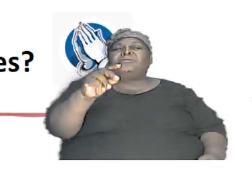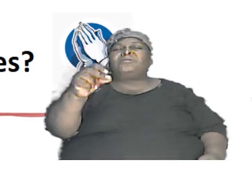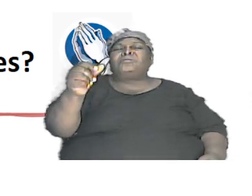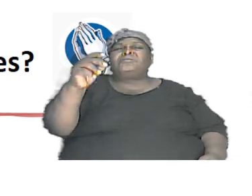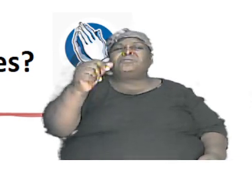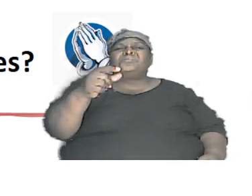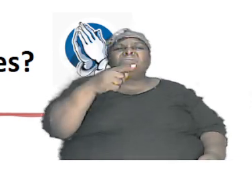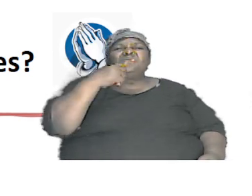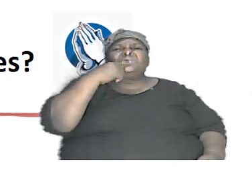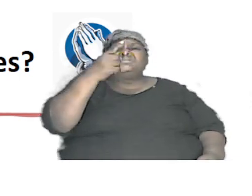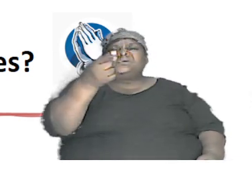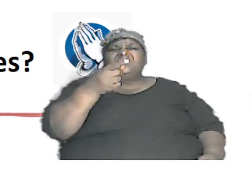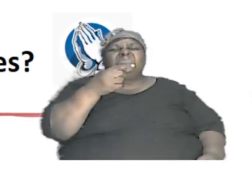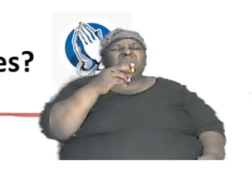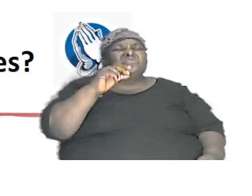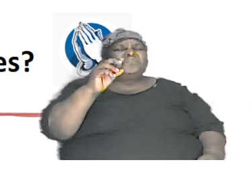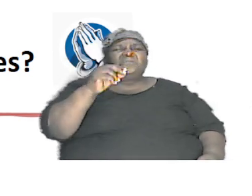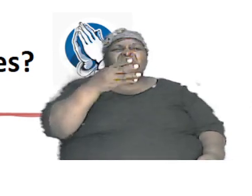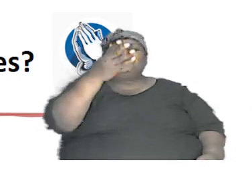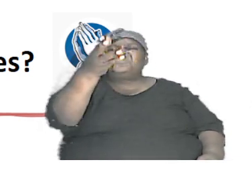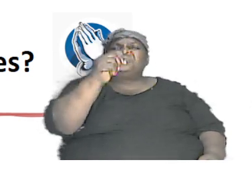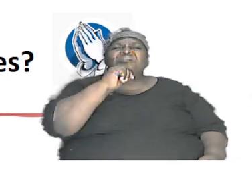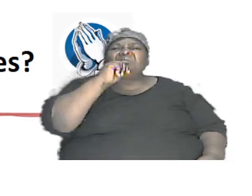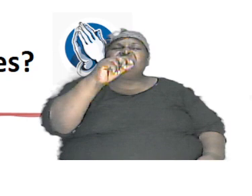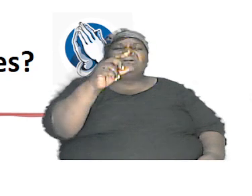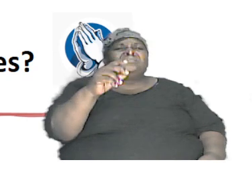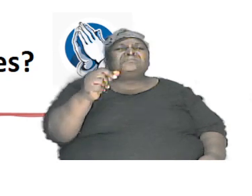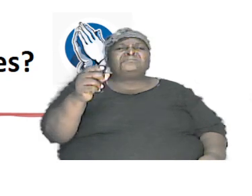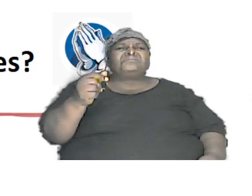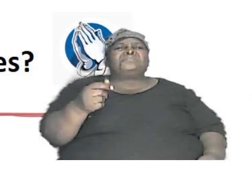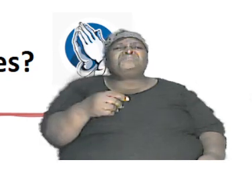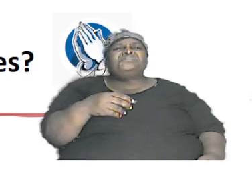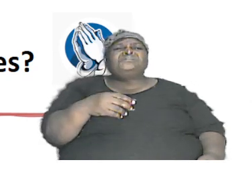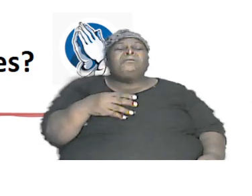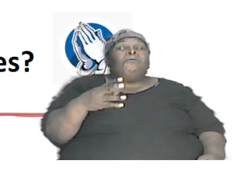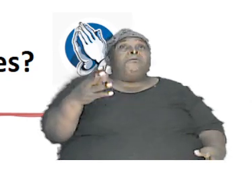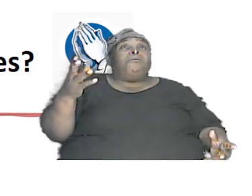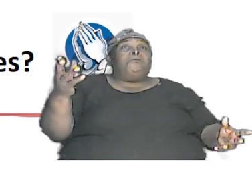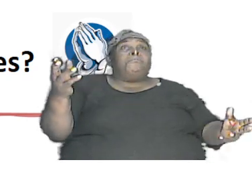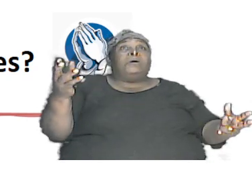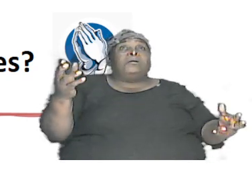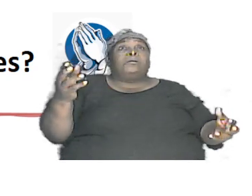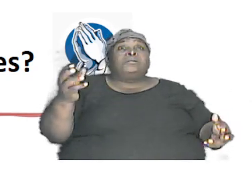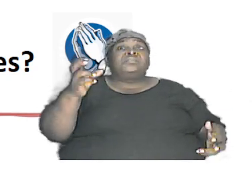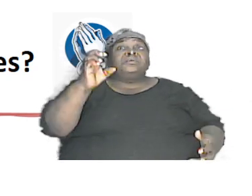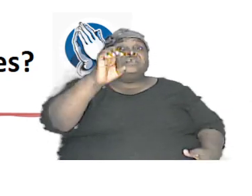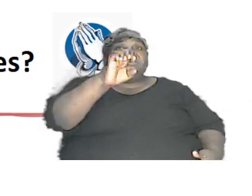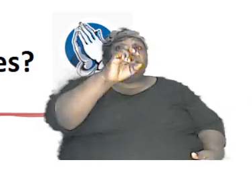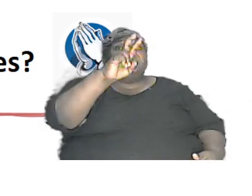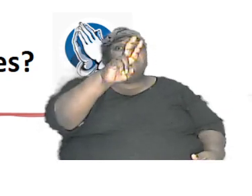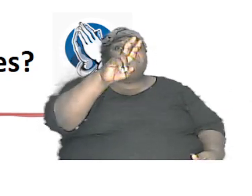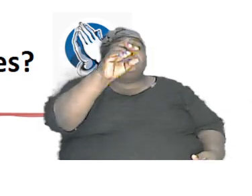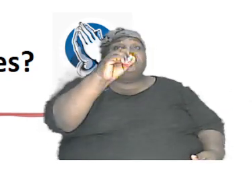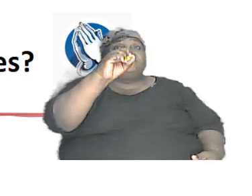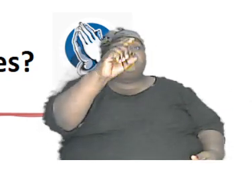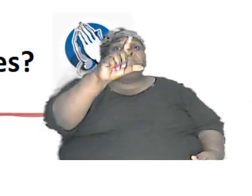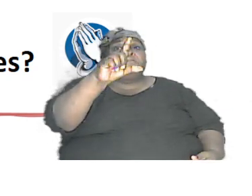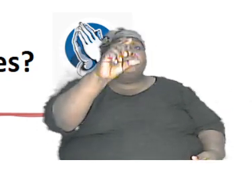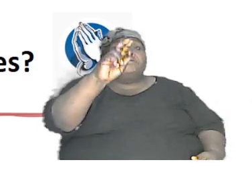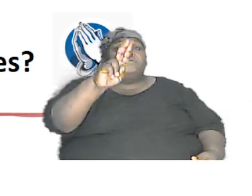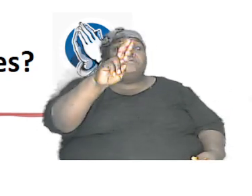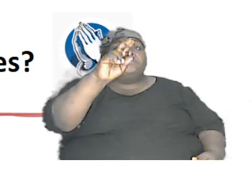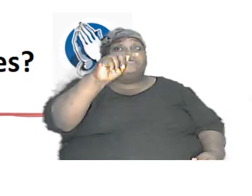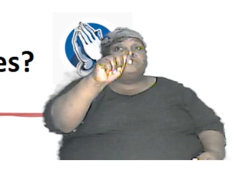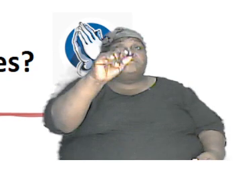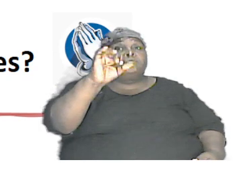you might move to say oh my god evolution caused one to evolve this way over millions of years and one